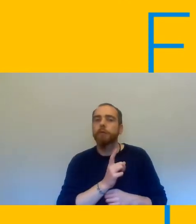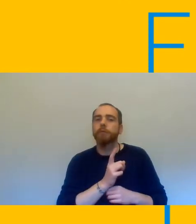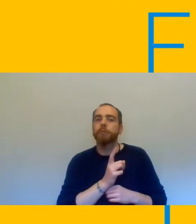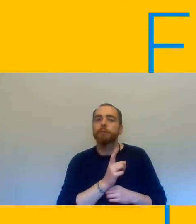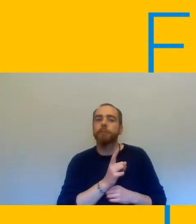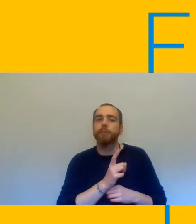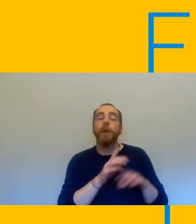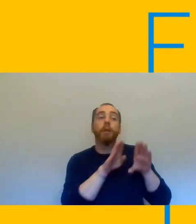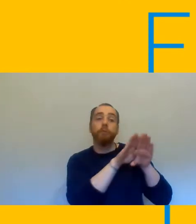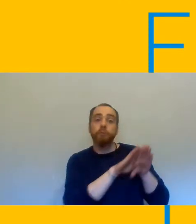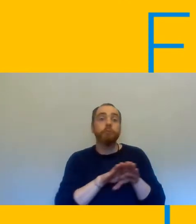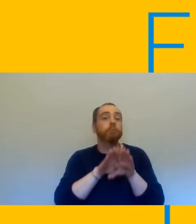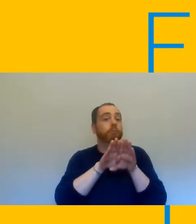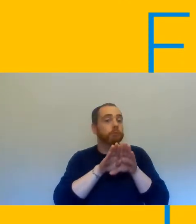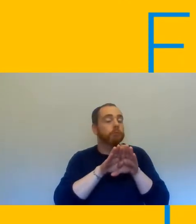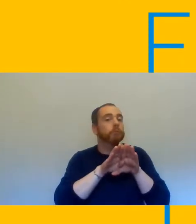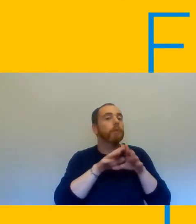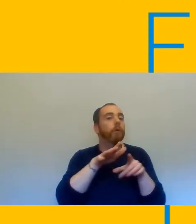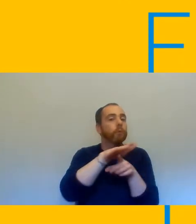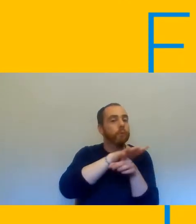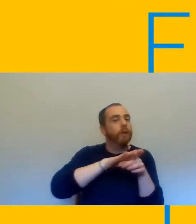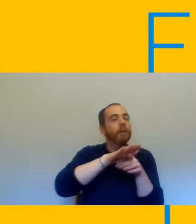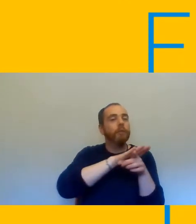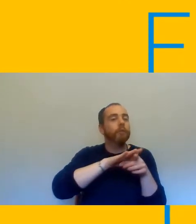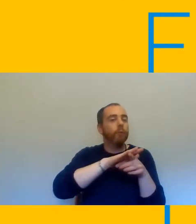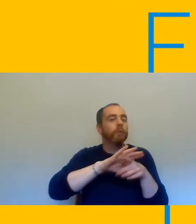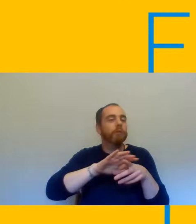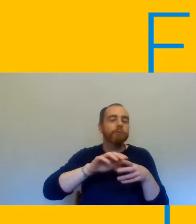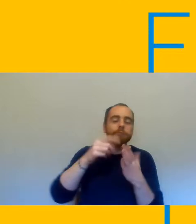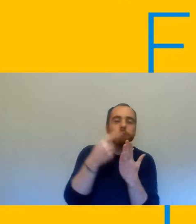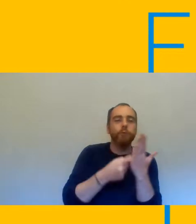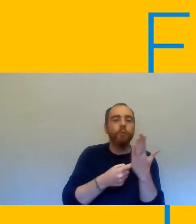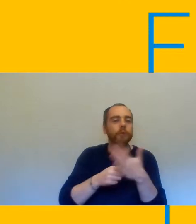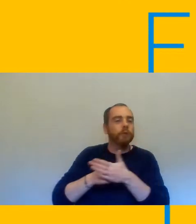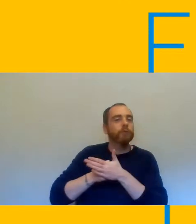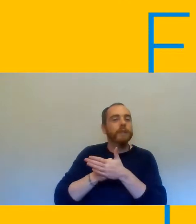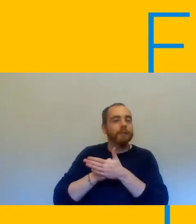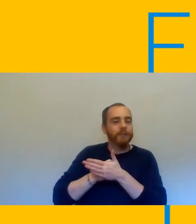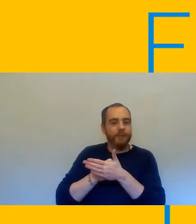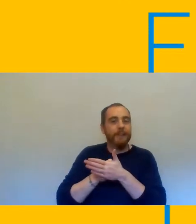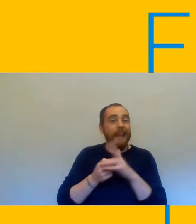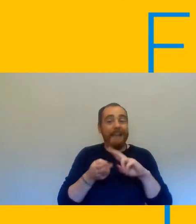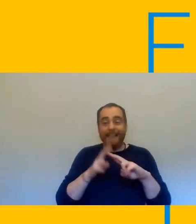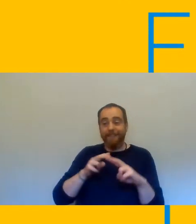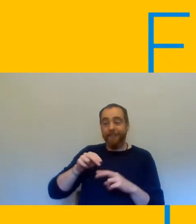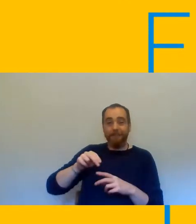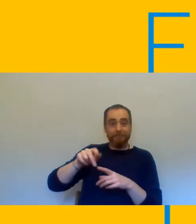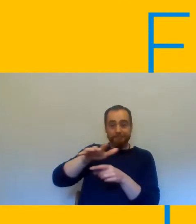restrictions should i say whereas there are local lockdowns and restrictions in place that needs to